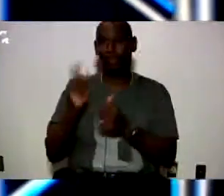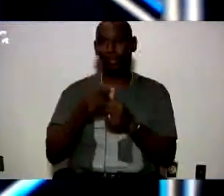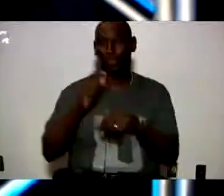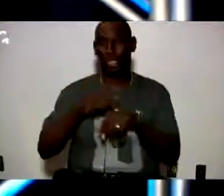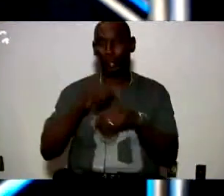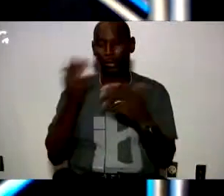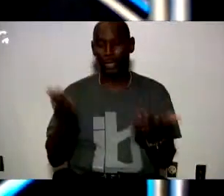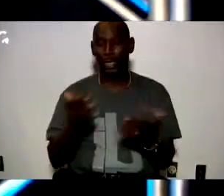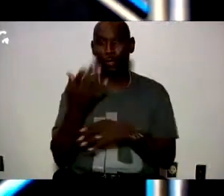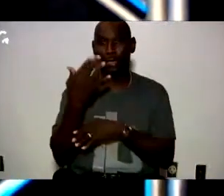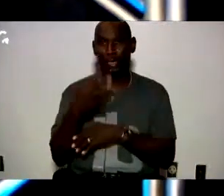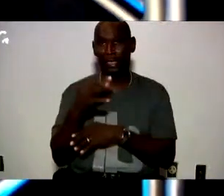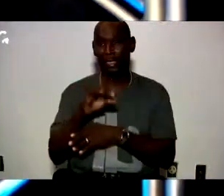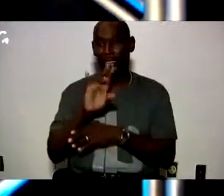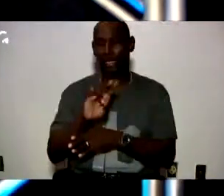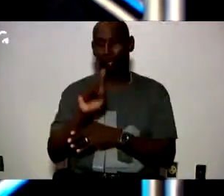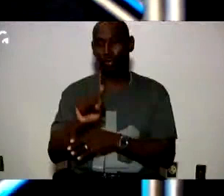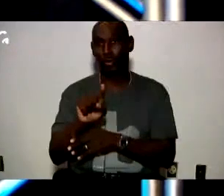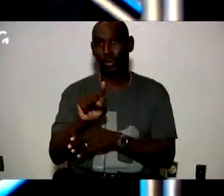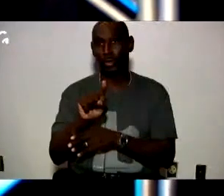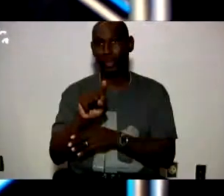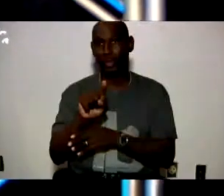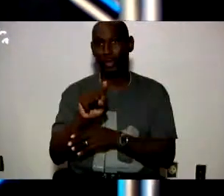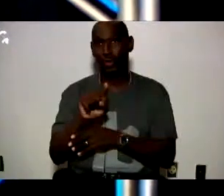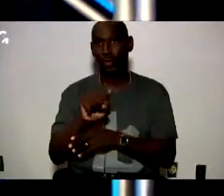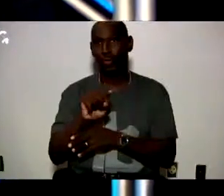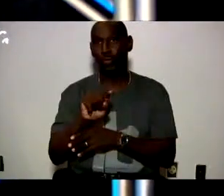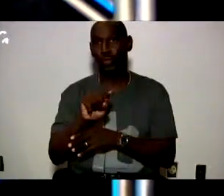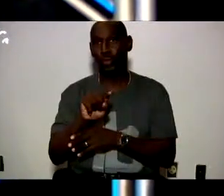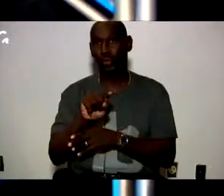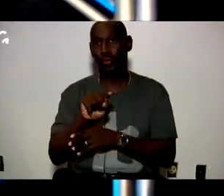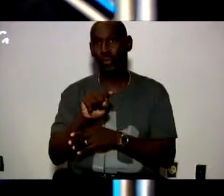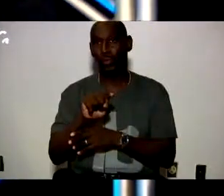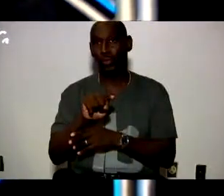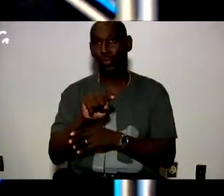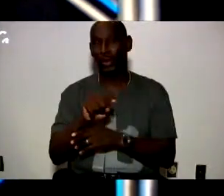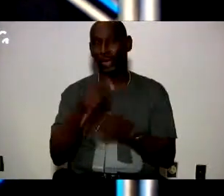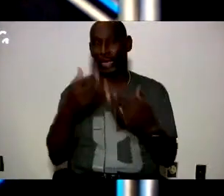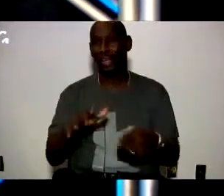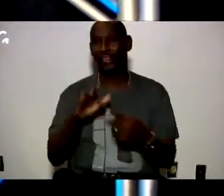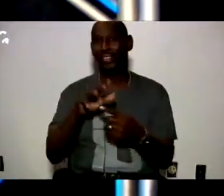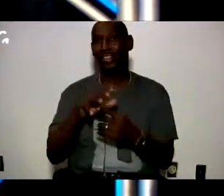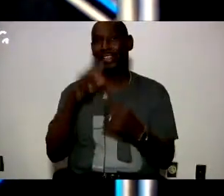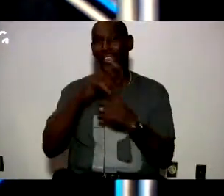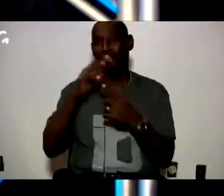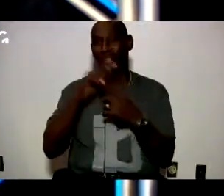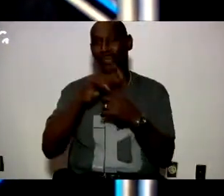in this facility was 1971 when Griner lost to Spence in the city championship for basketball I learned how to hoop